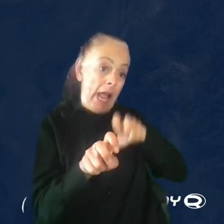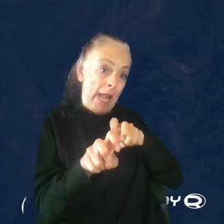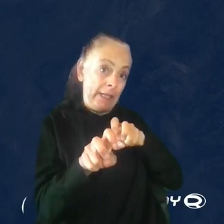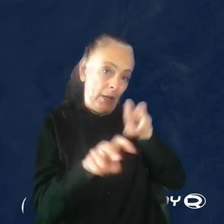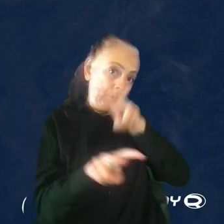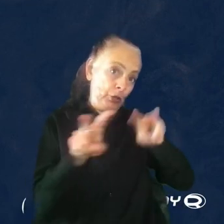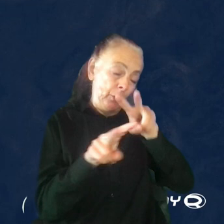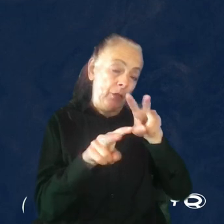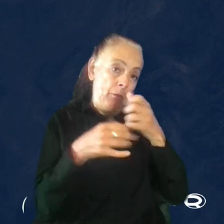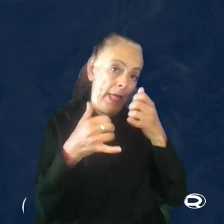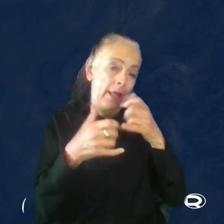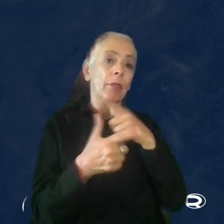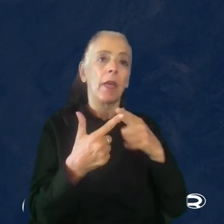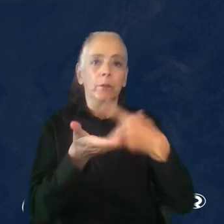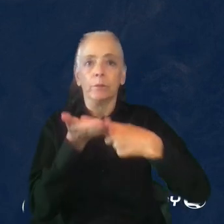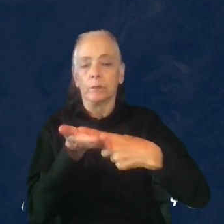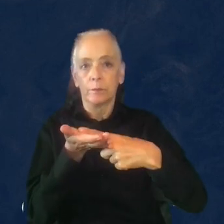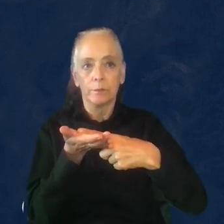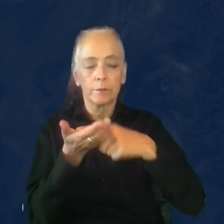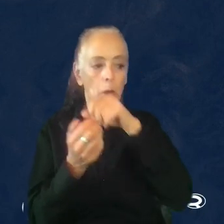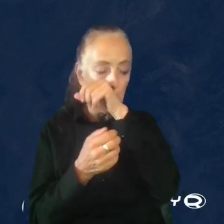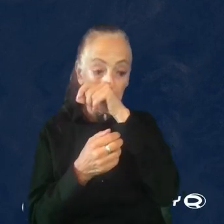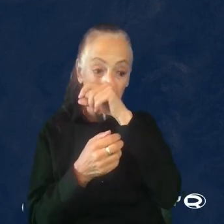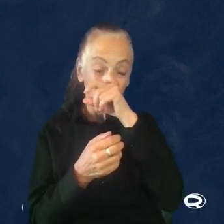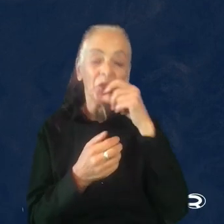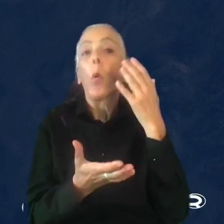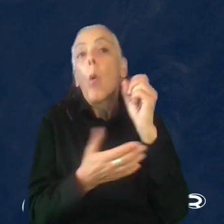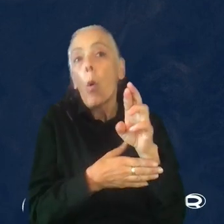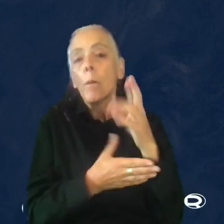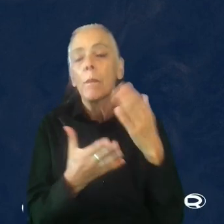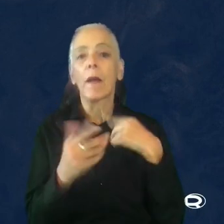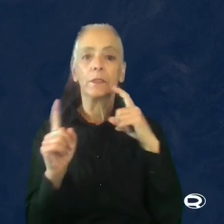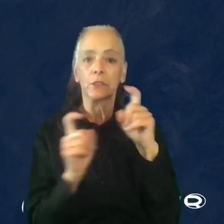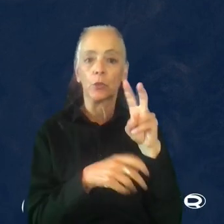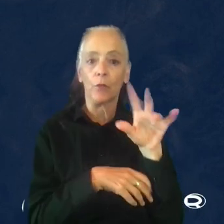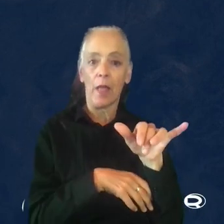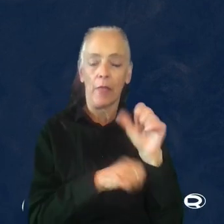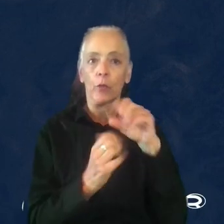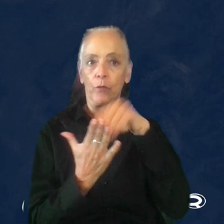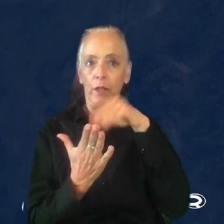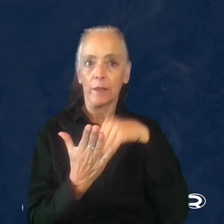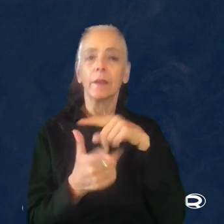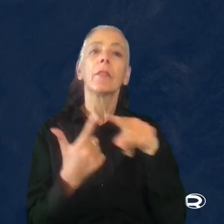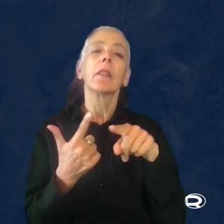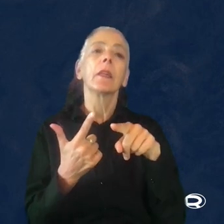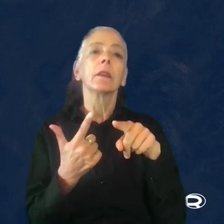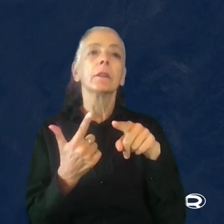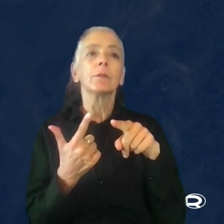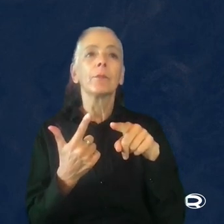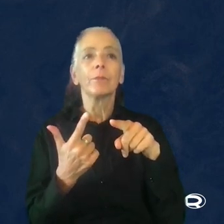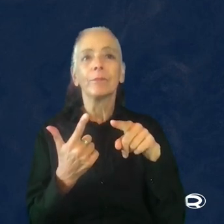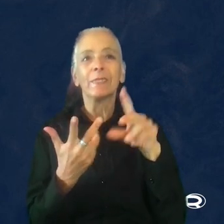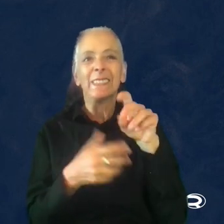And then they had a conversation all together or a survey they could fill in. And then the raw data was shared with the teams. There was not